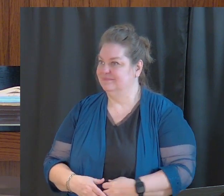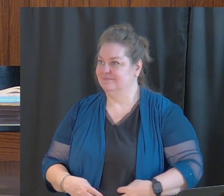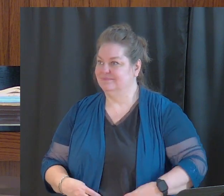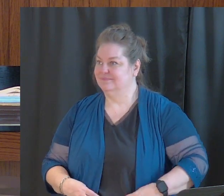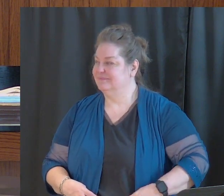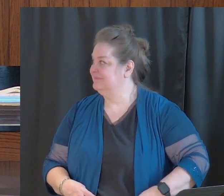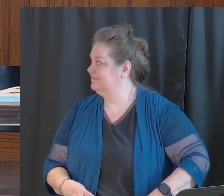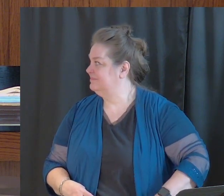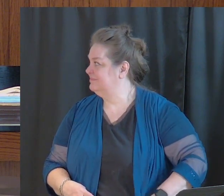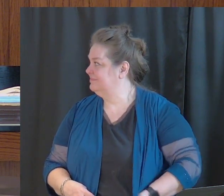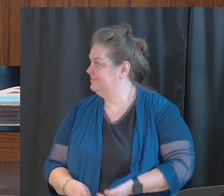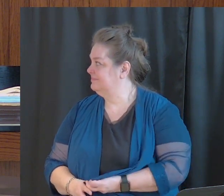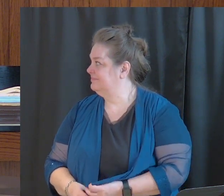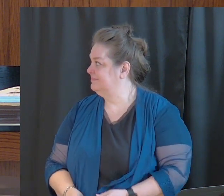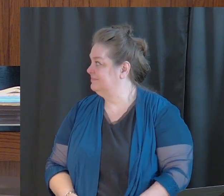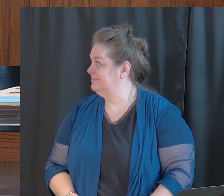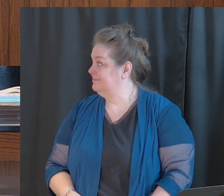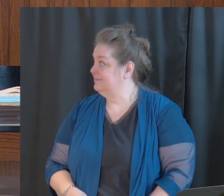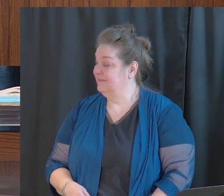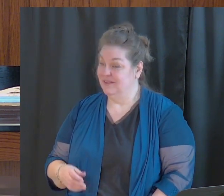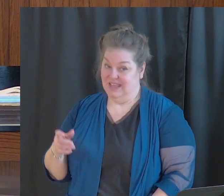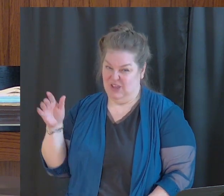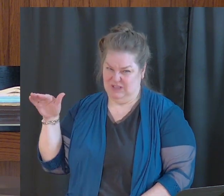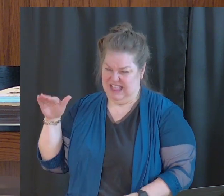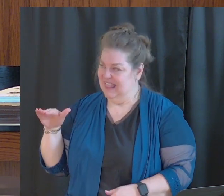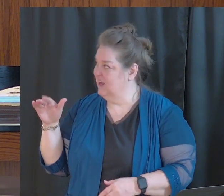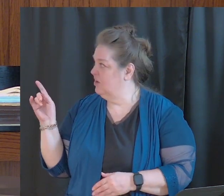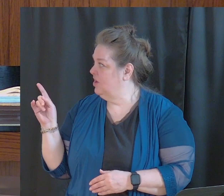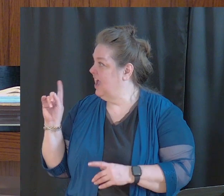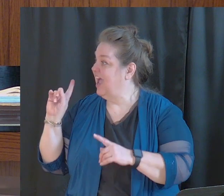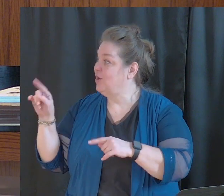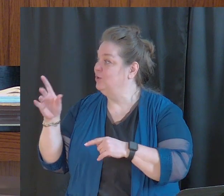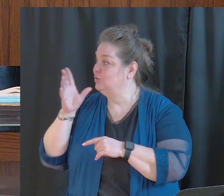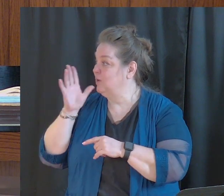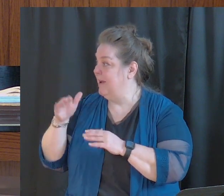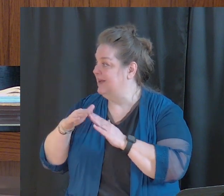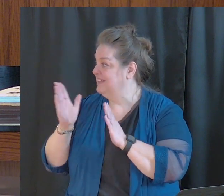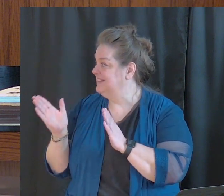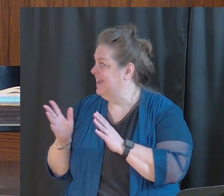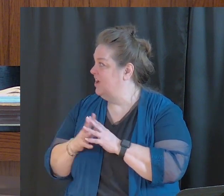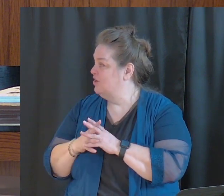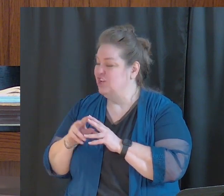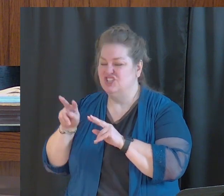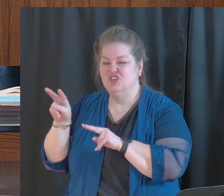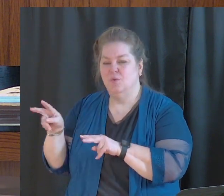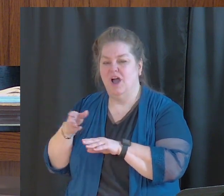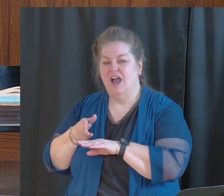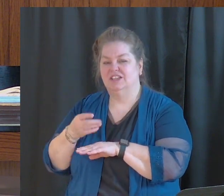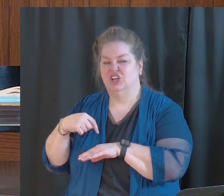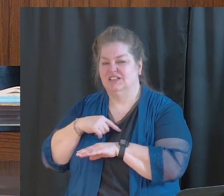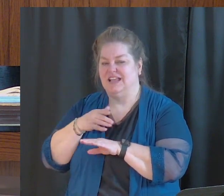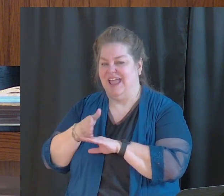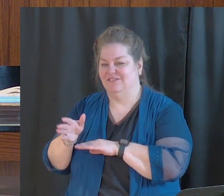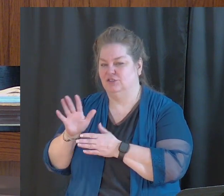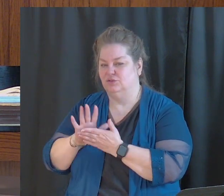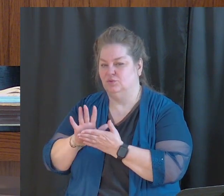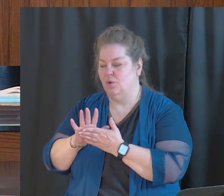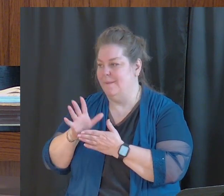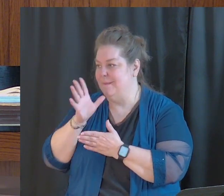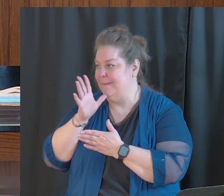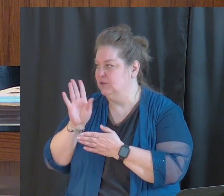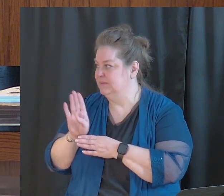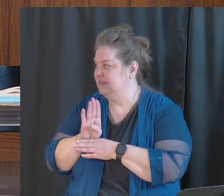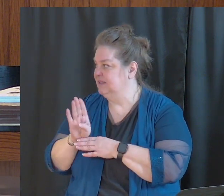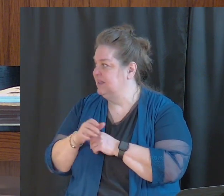growing up, just a little kid, I used to go to my grandma's house. She'd watch us after school or in the afternoons or something. My mom was busy.